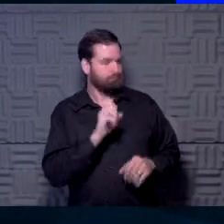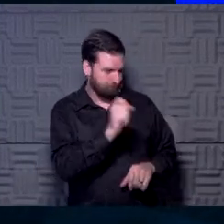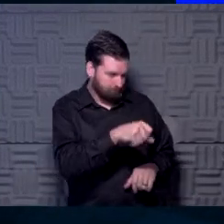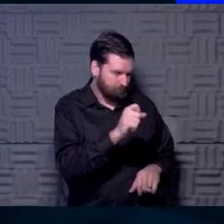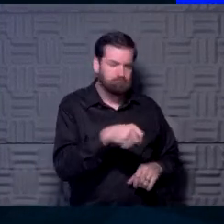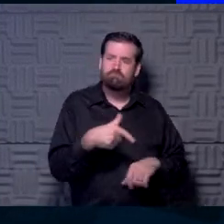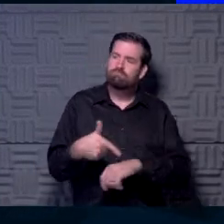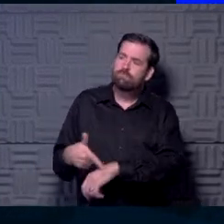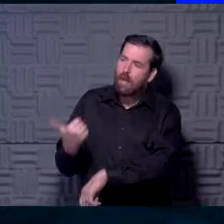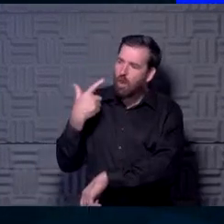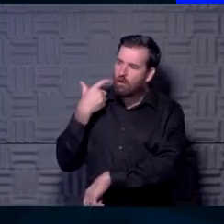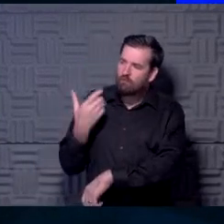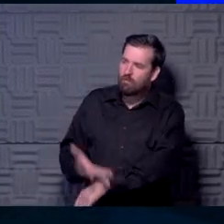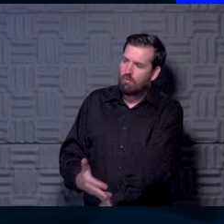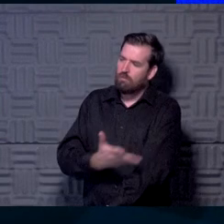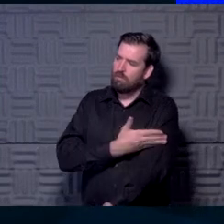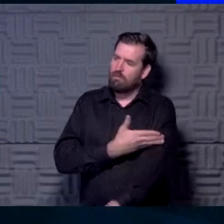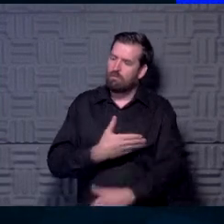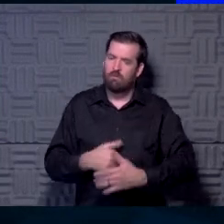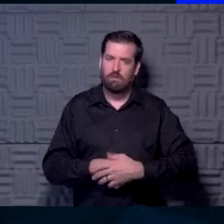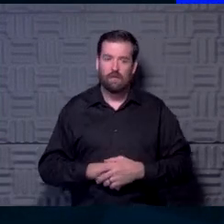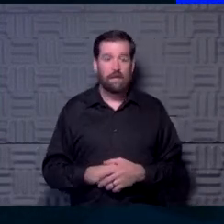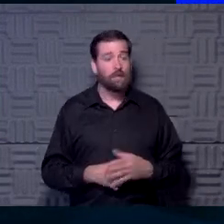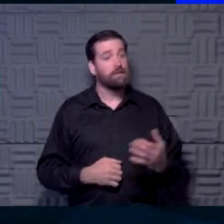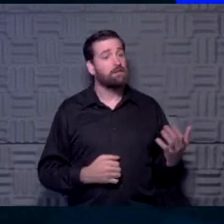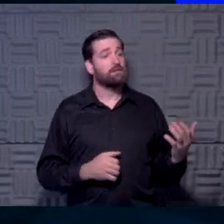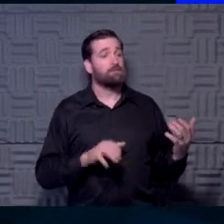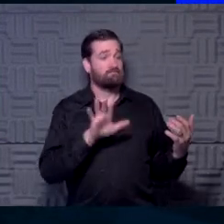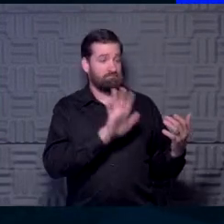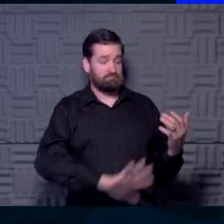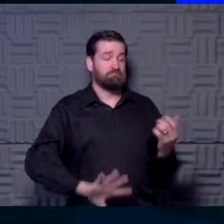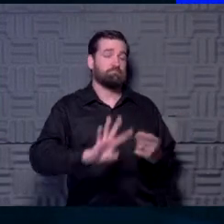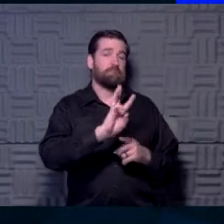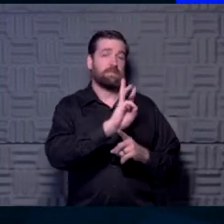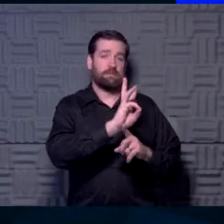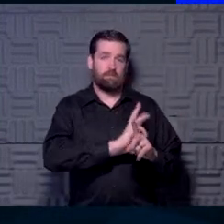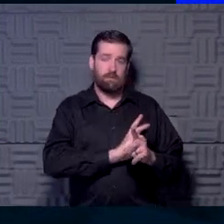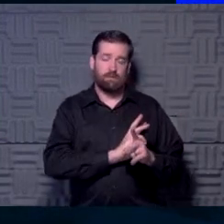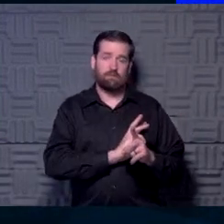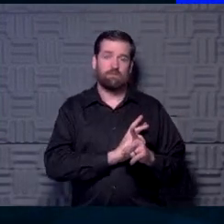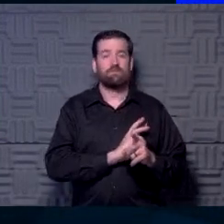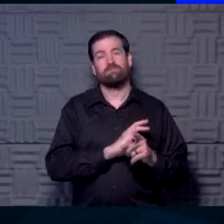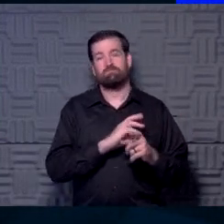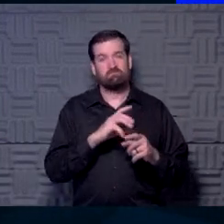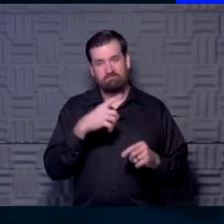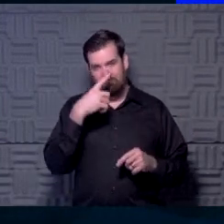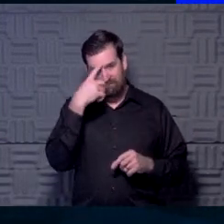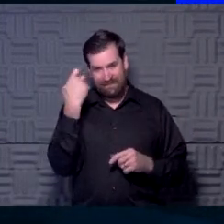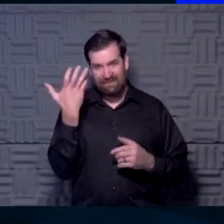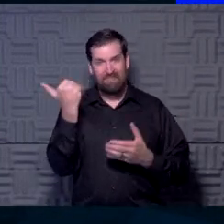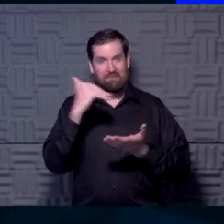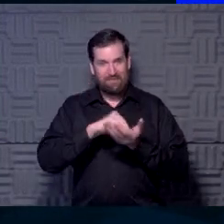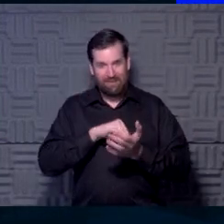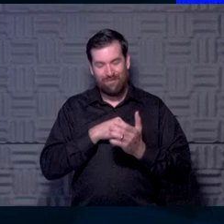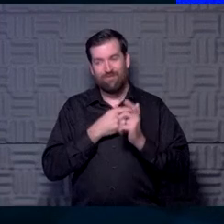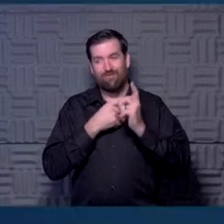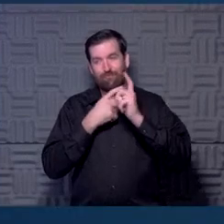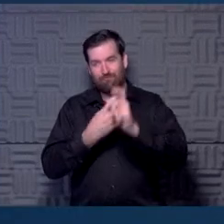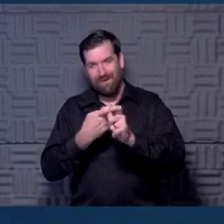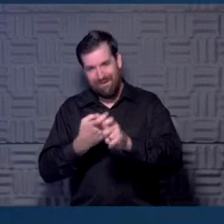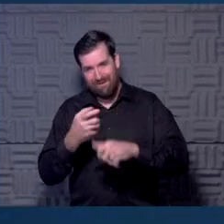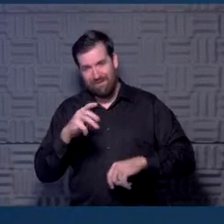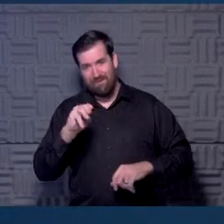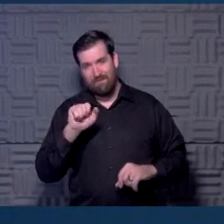how long did it take you to recover from that? Well, it took about six months, but probably because I ran a marathon in the middle of that six months, but